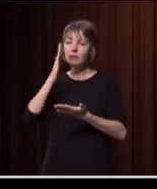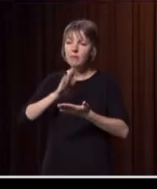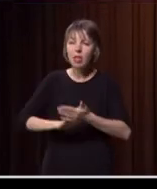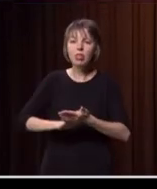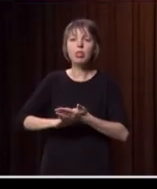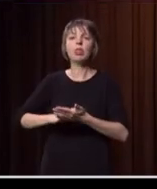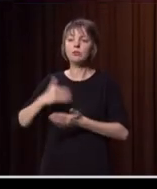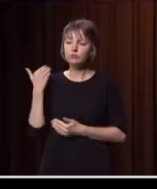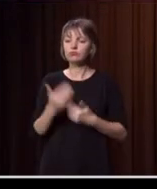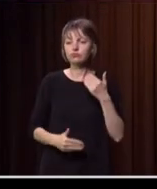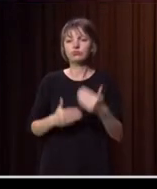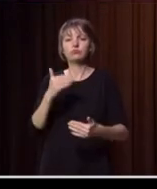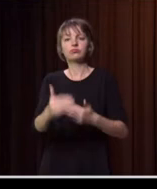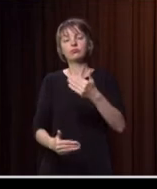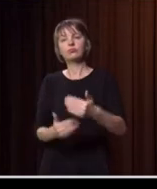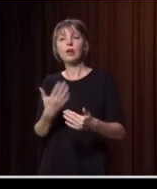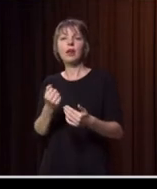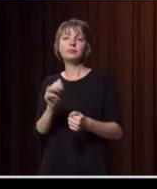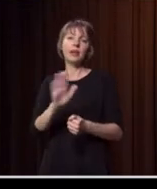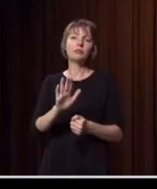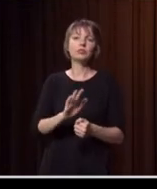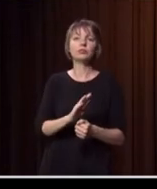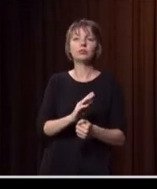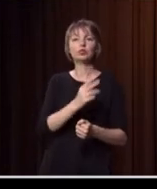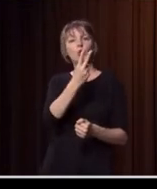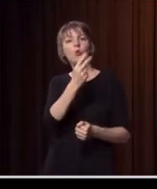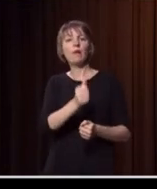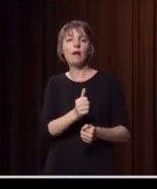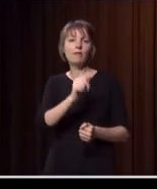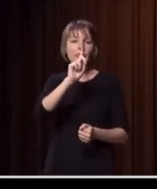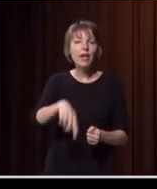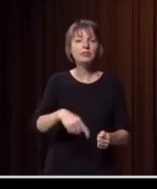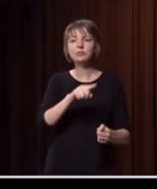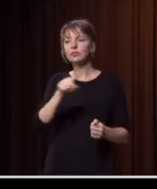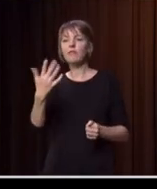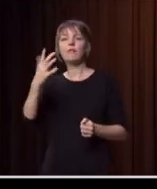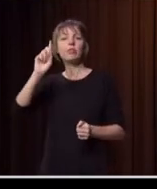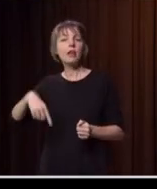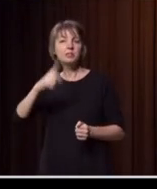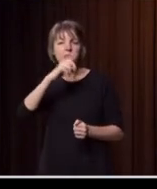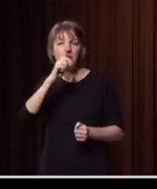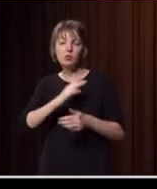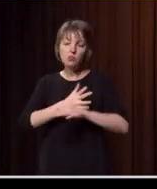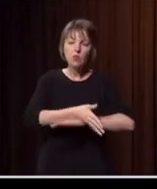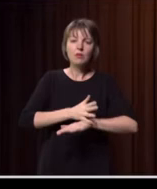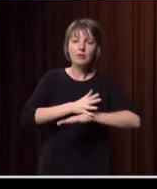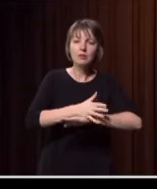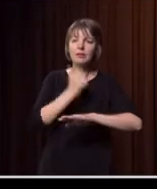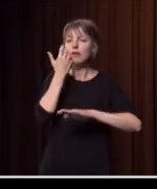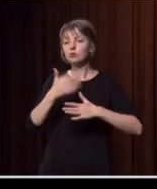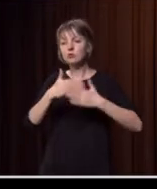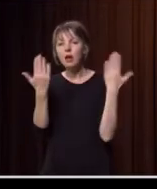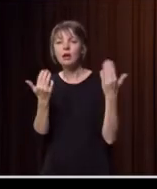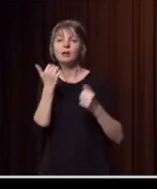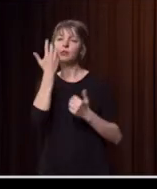We were averaging anywhere from two and a half up to nearly 5,000 people per shift day and night. And these were